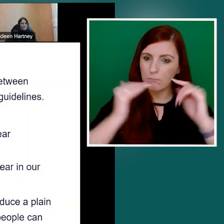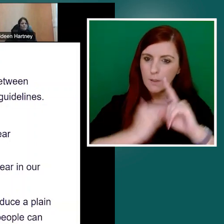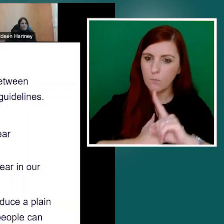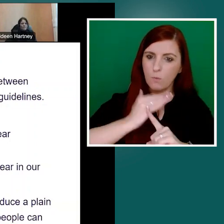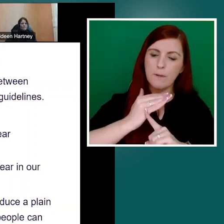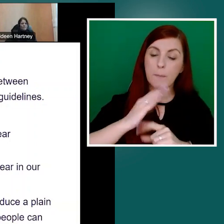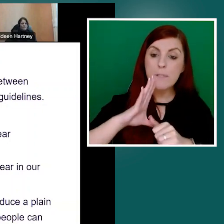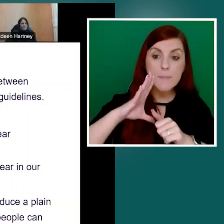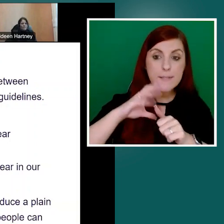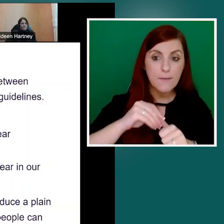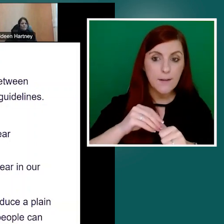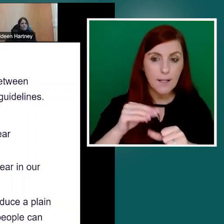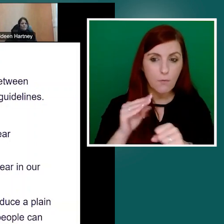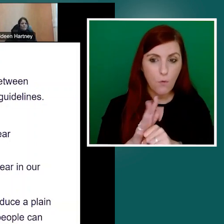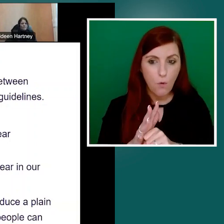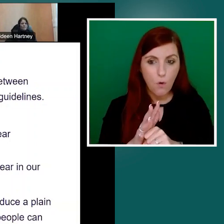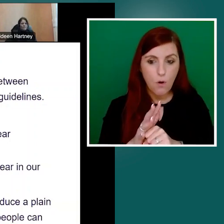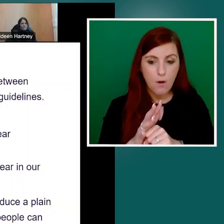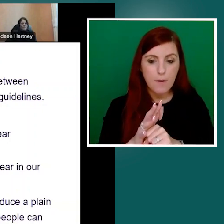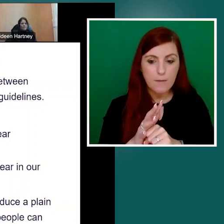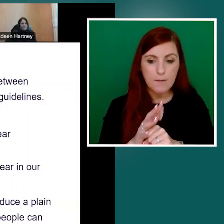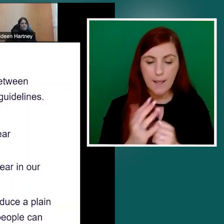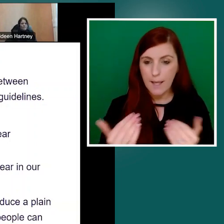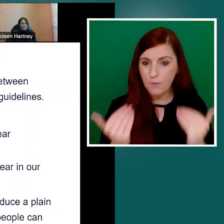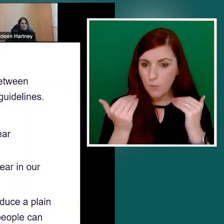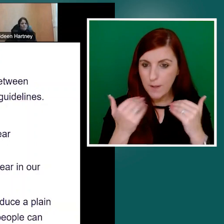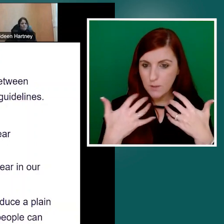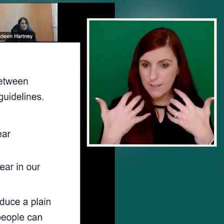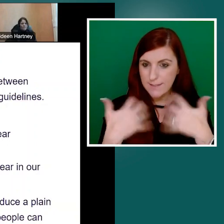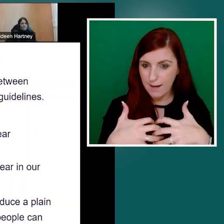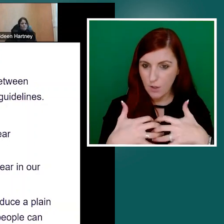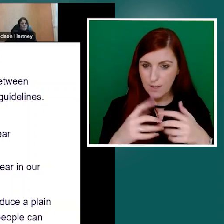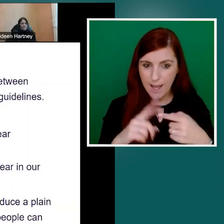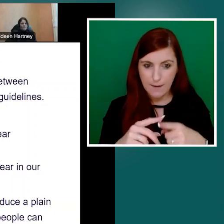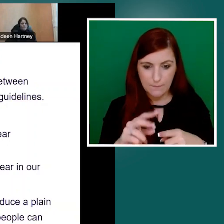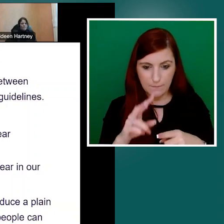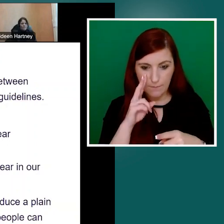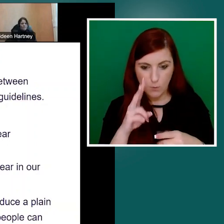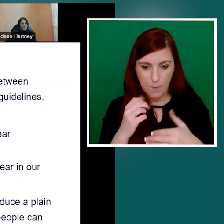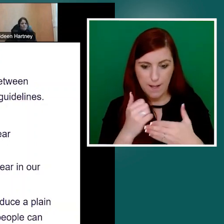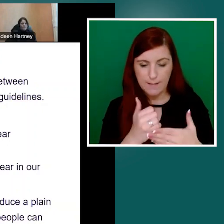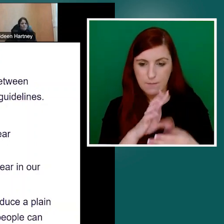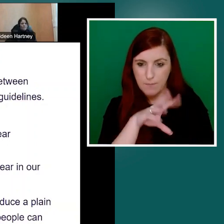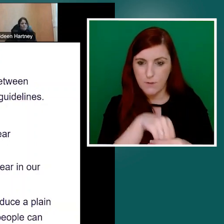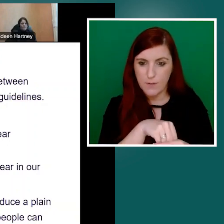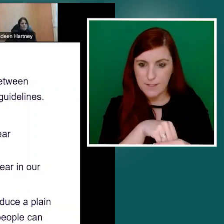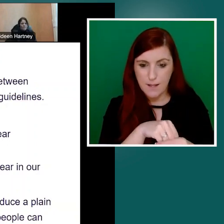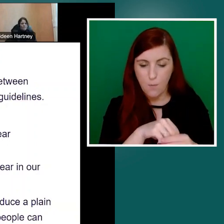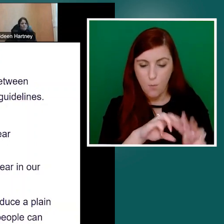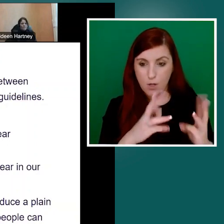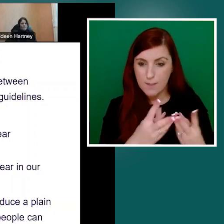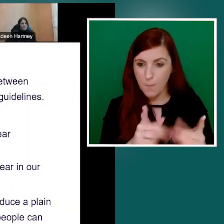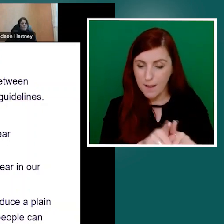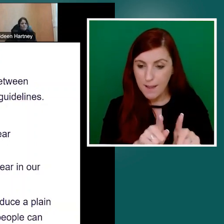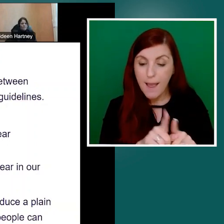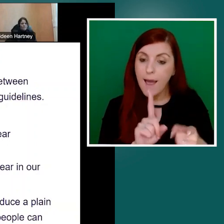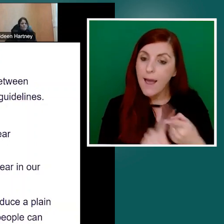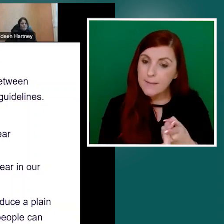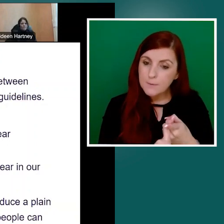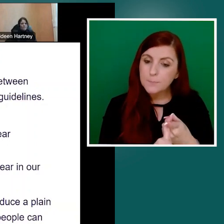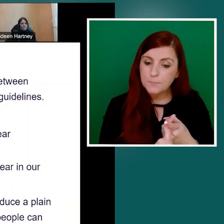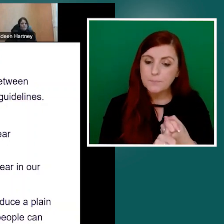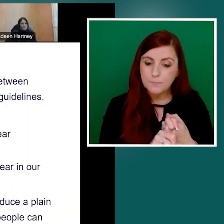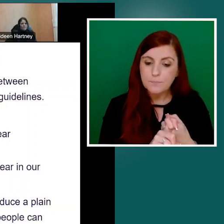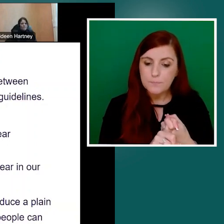visually saturated world. And we would respectfully request that the government honour its